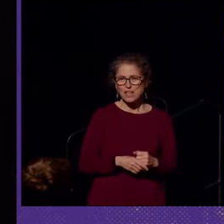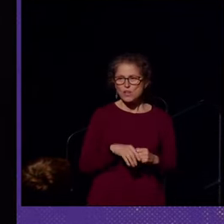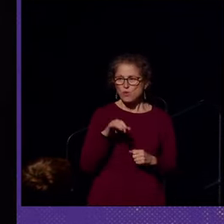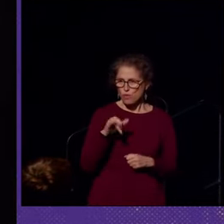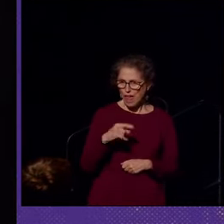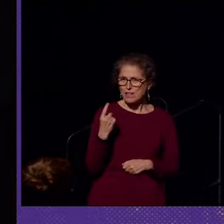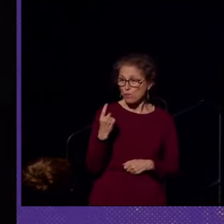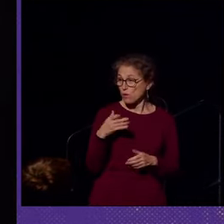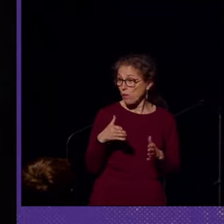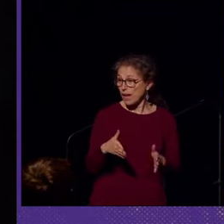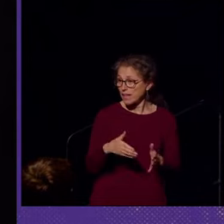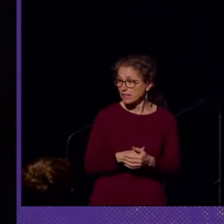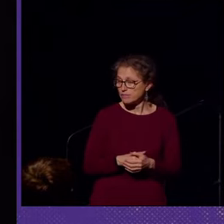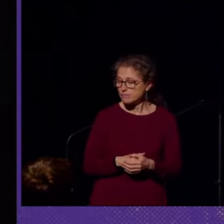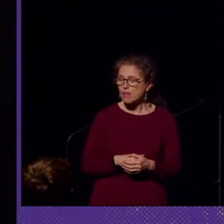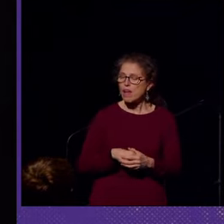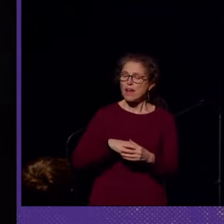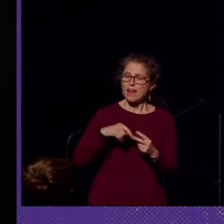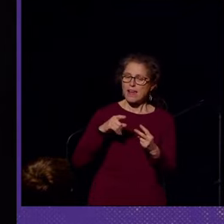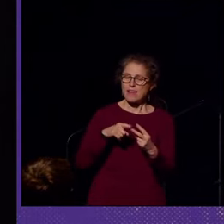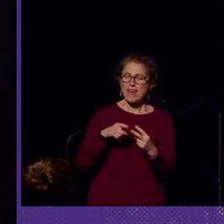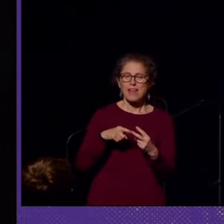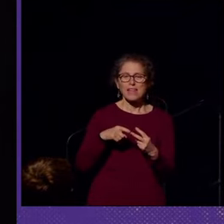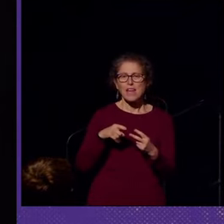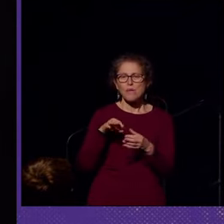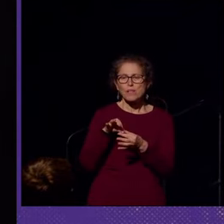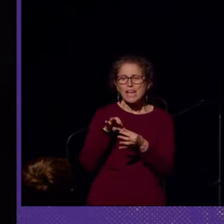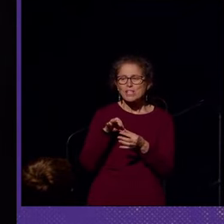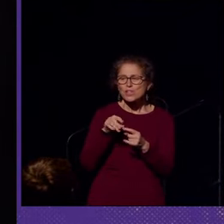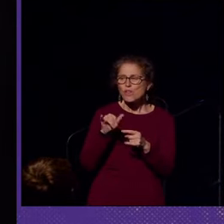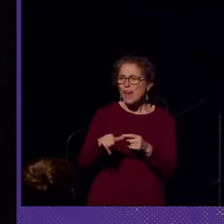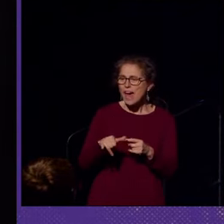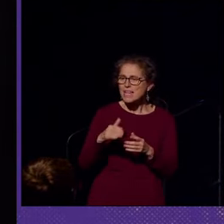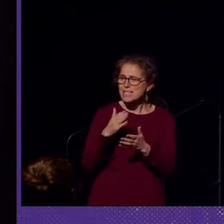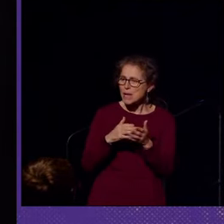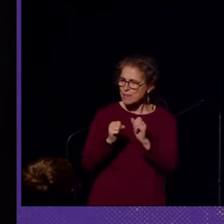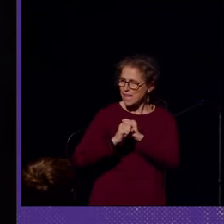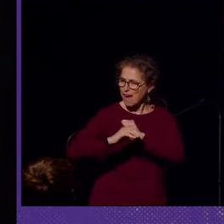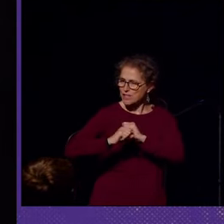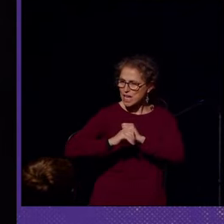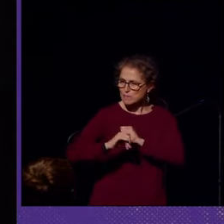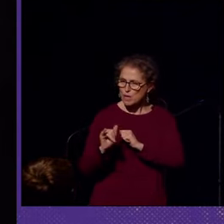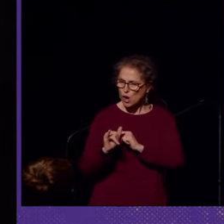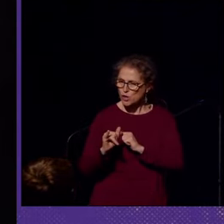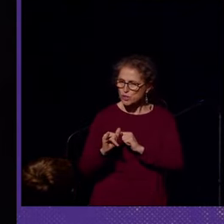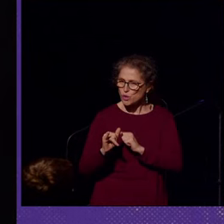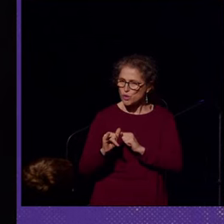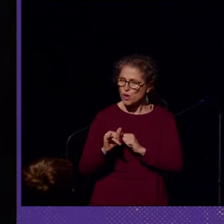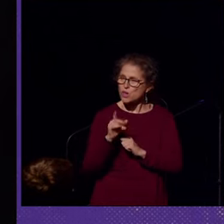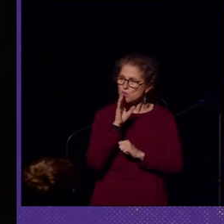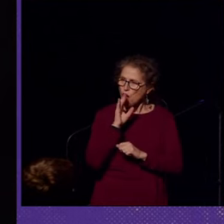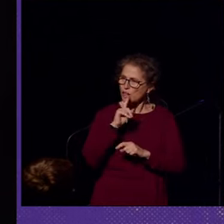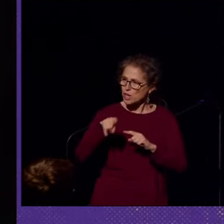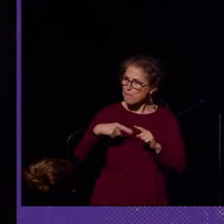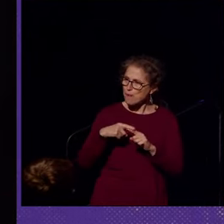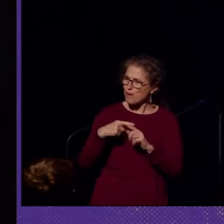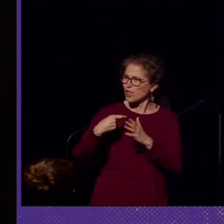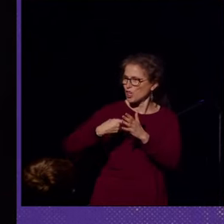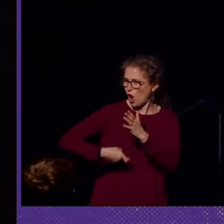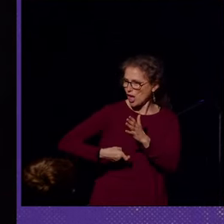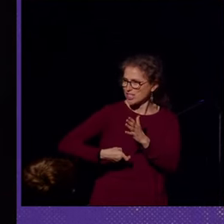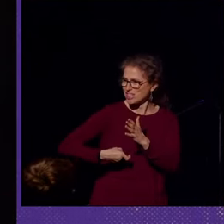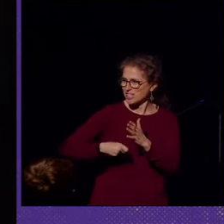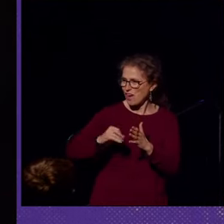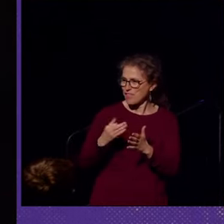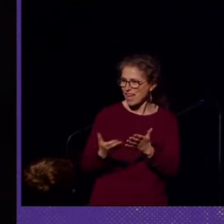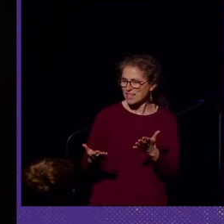that's one way. And in relation to that, some of these advertisements also did talk about the cost of things.